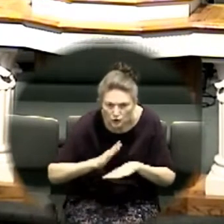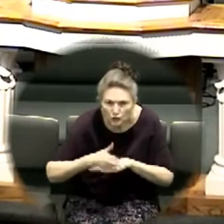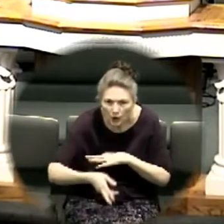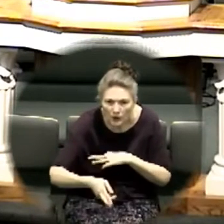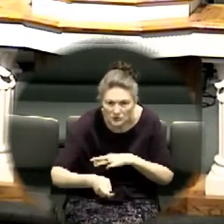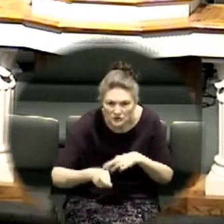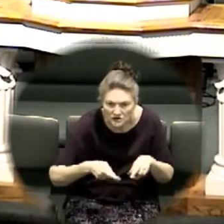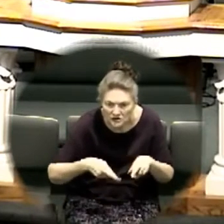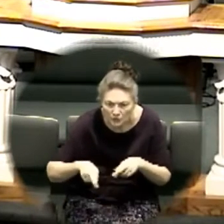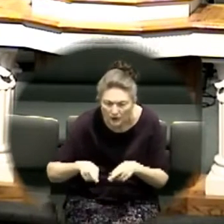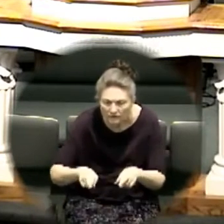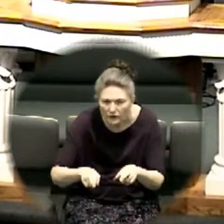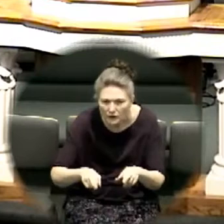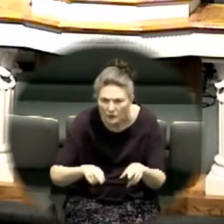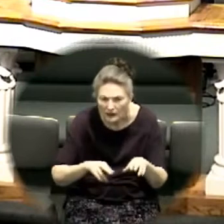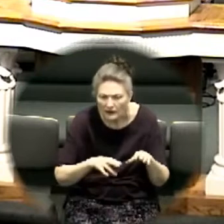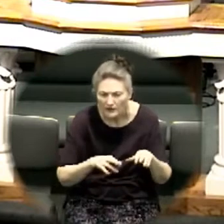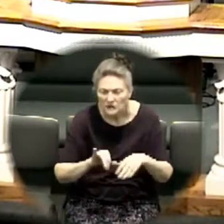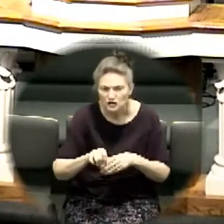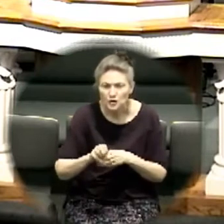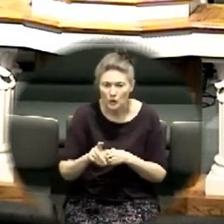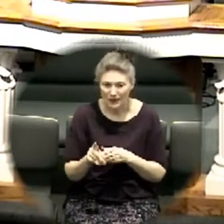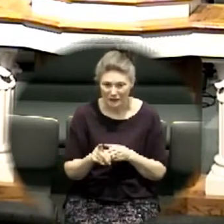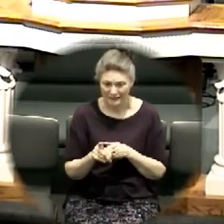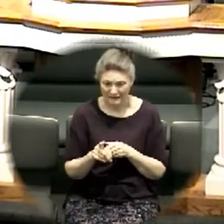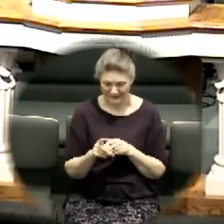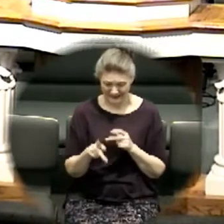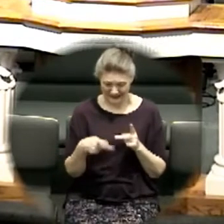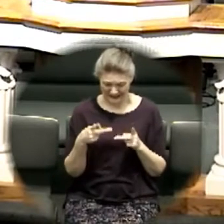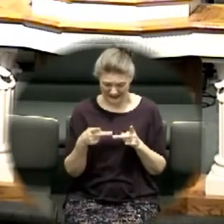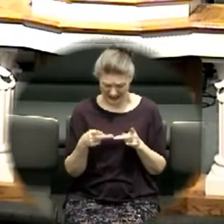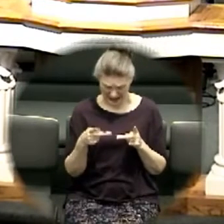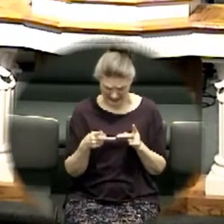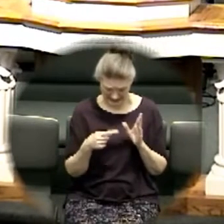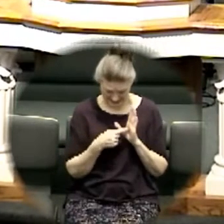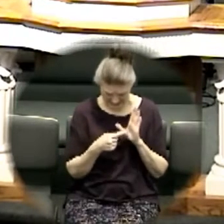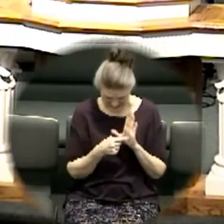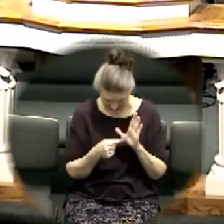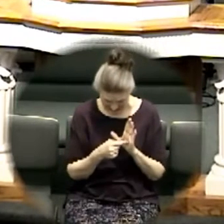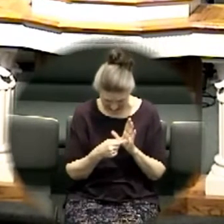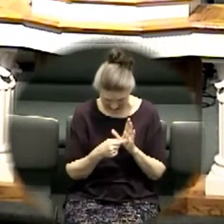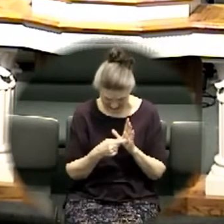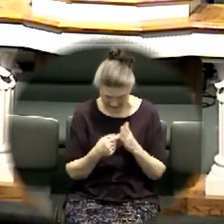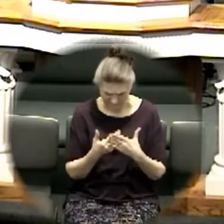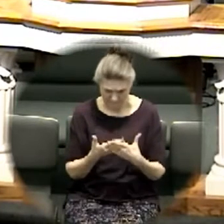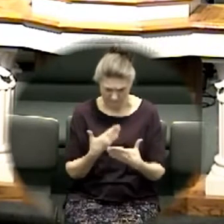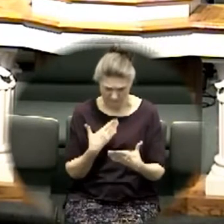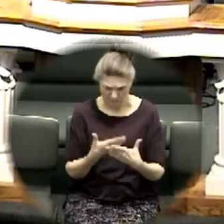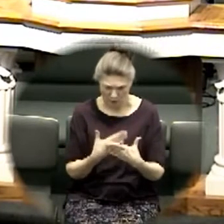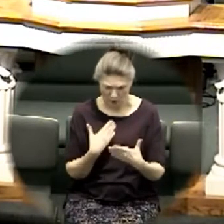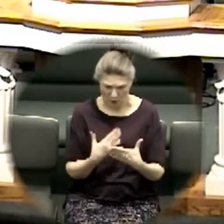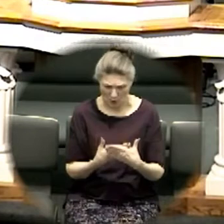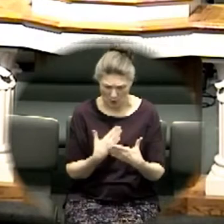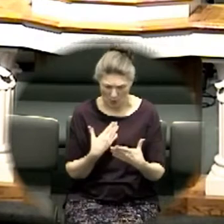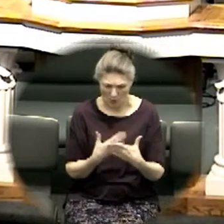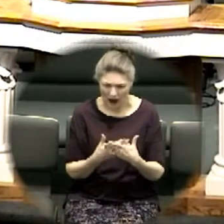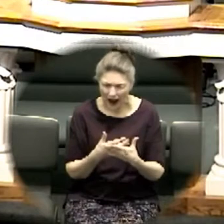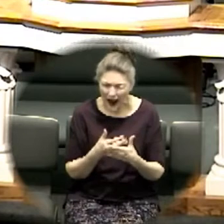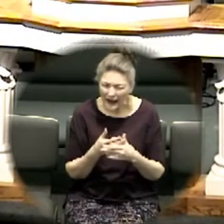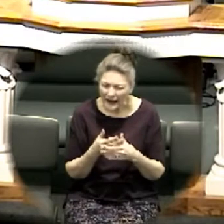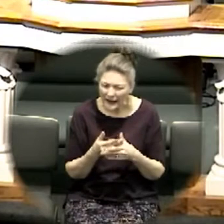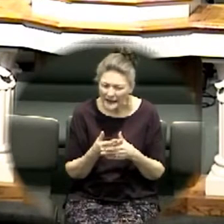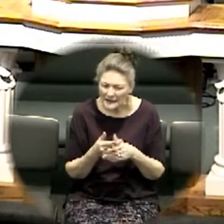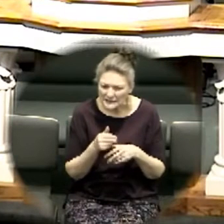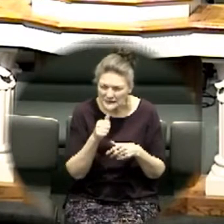a type and foreshadow they didn't call it a place of passage they called it the